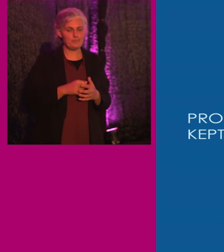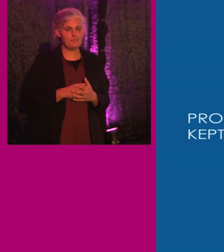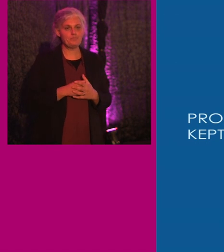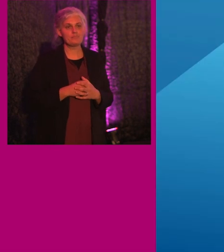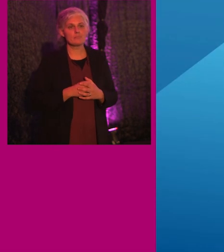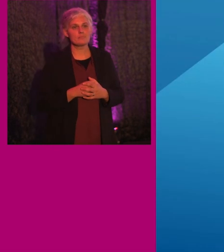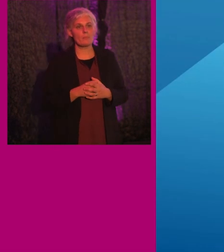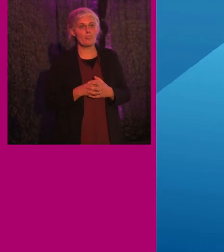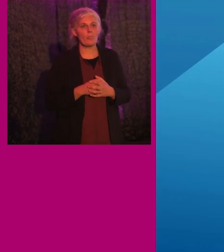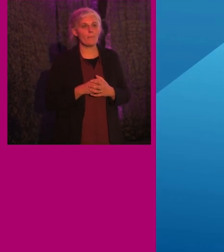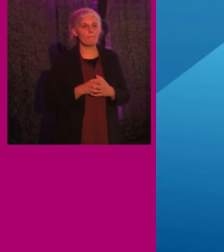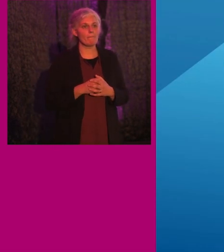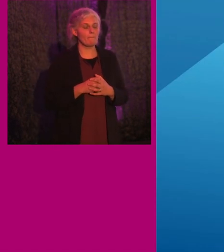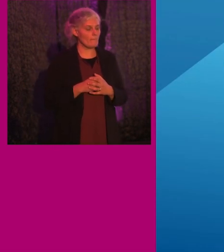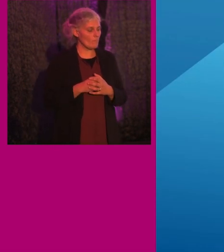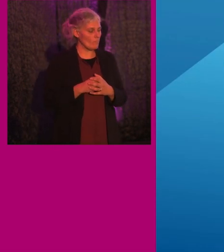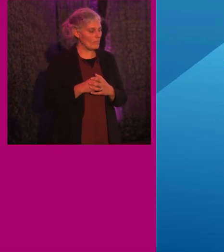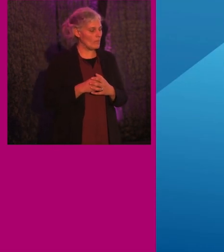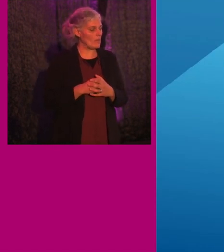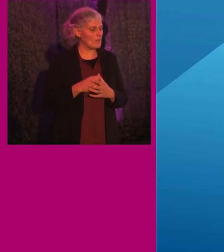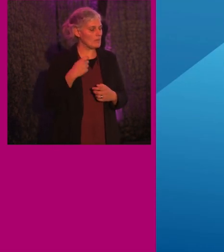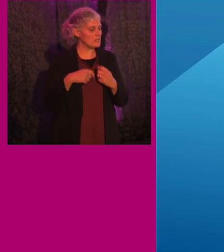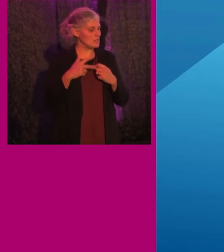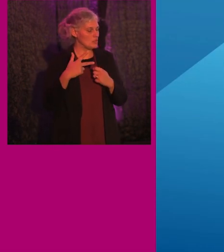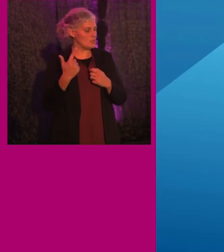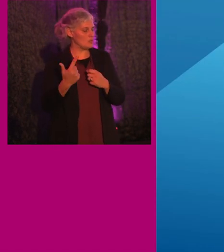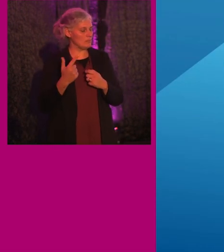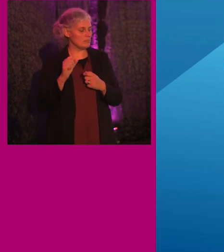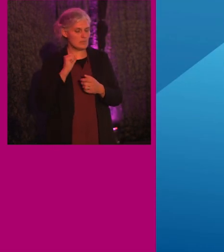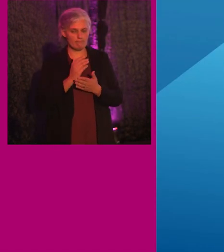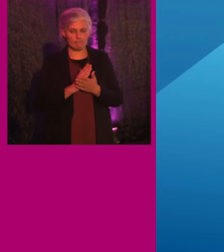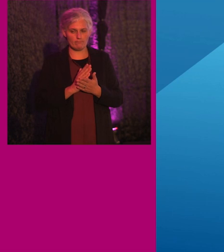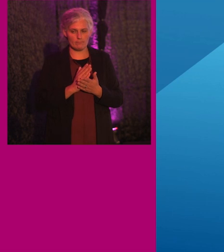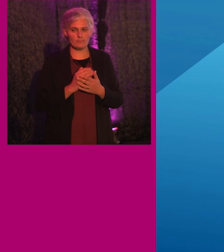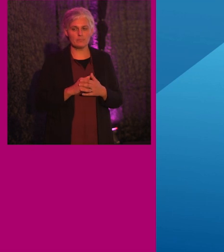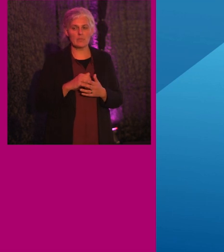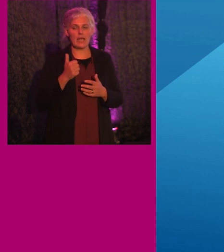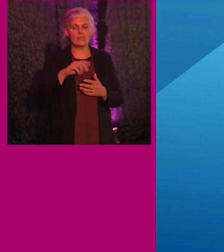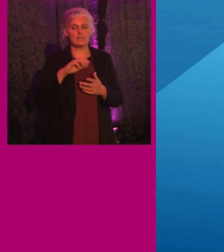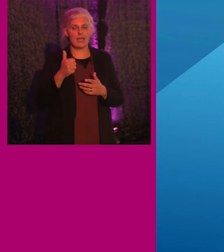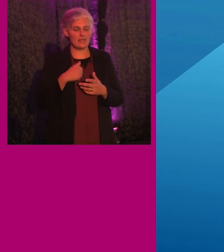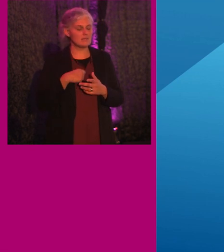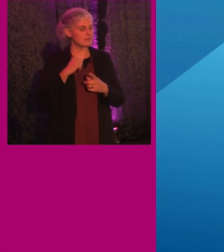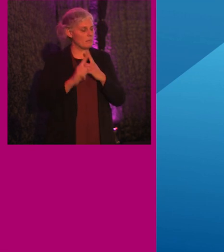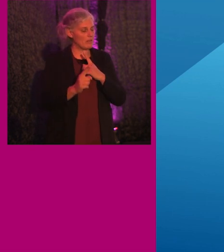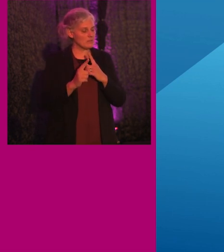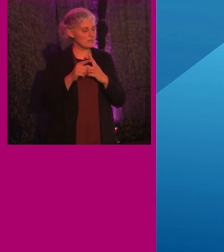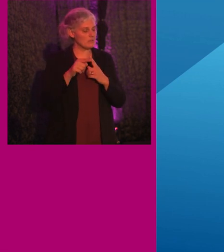Conclusion, what have we learned after 32 years of ADA implementation? First, there have been many successes.